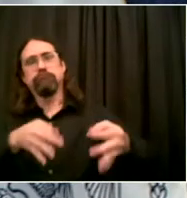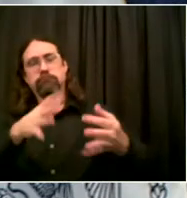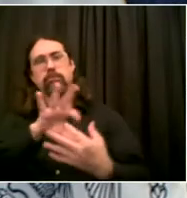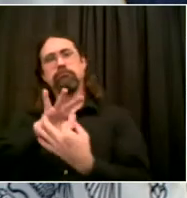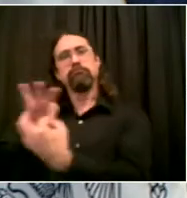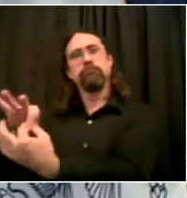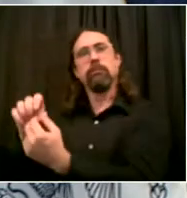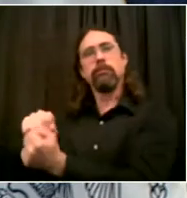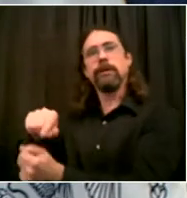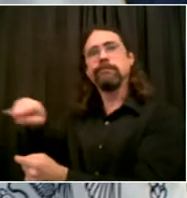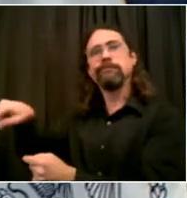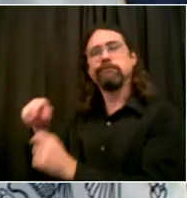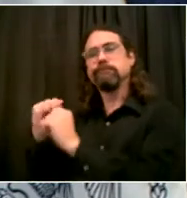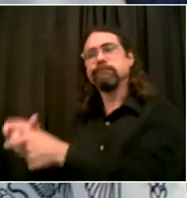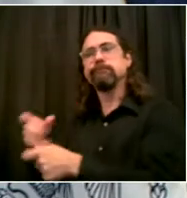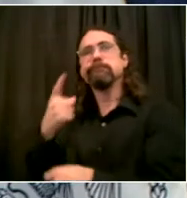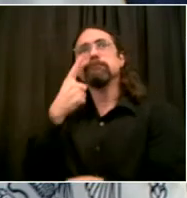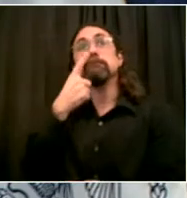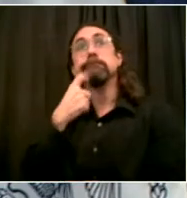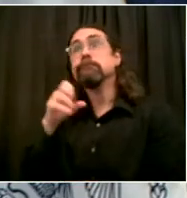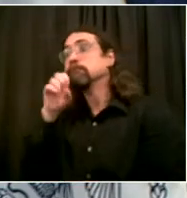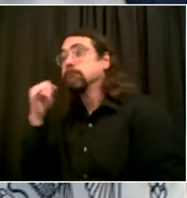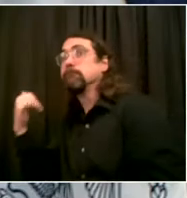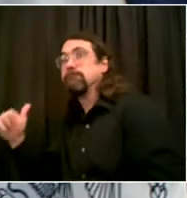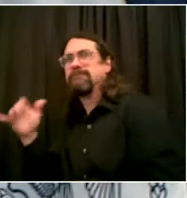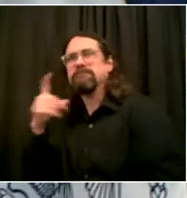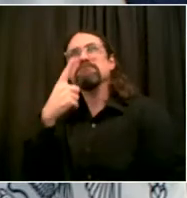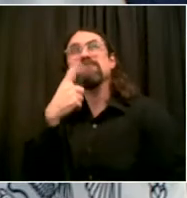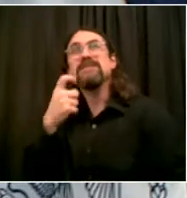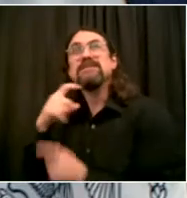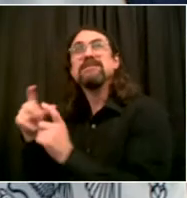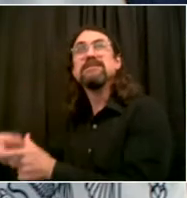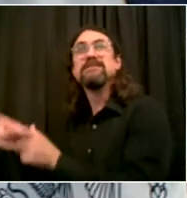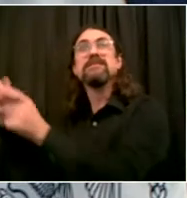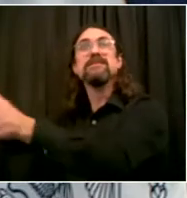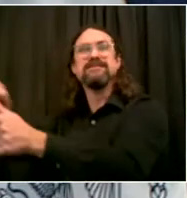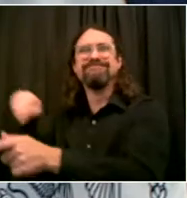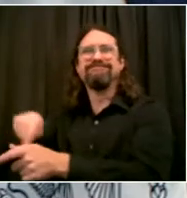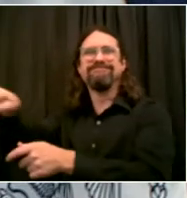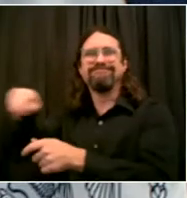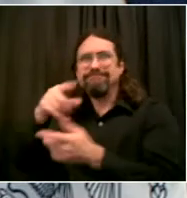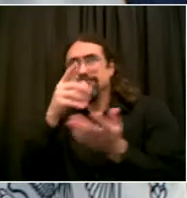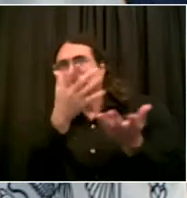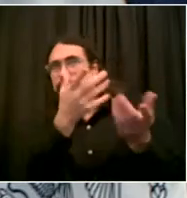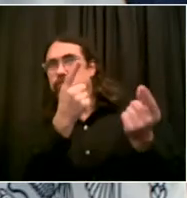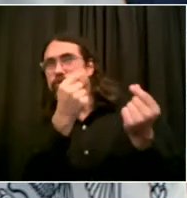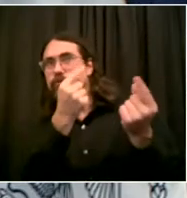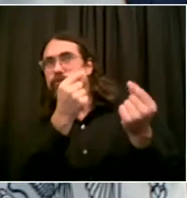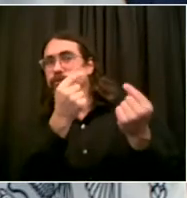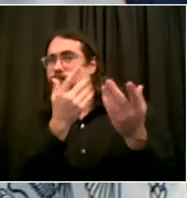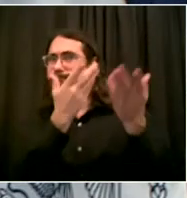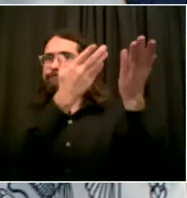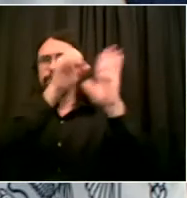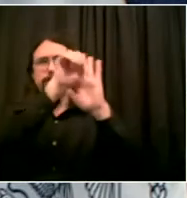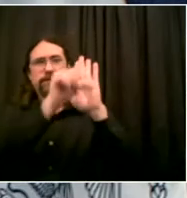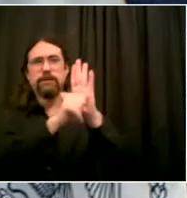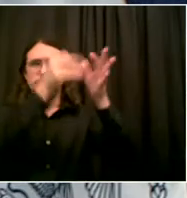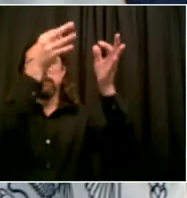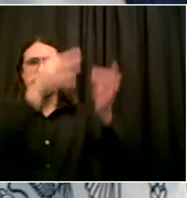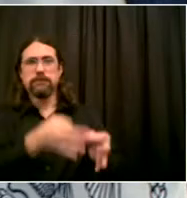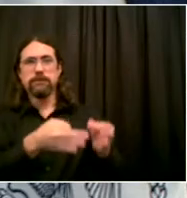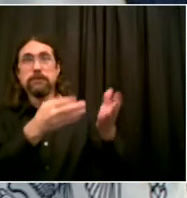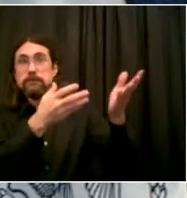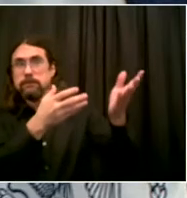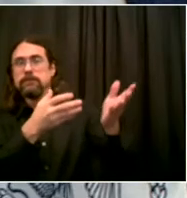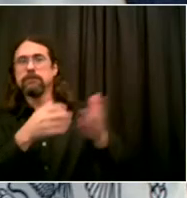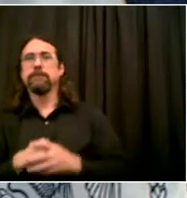The state gets to make that decision. We want to make it carefully with them, obviously, but I am hopeful